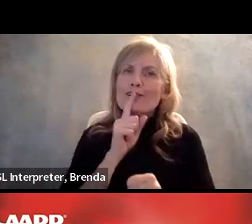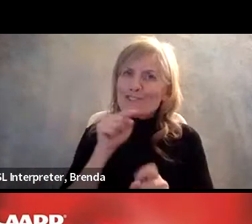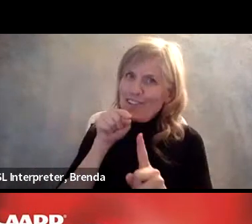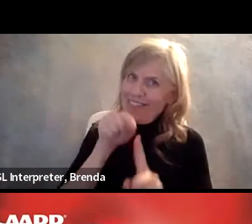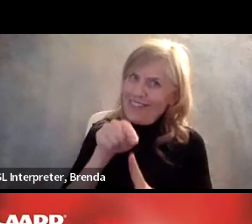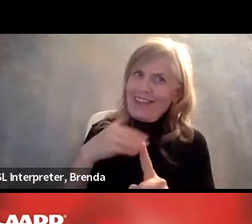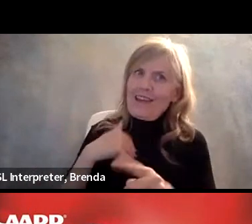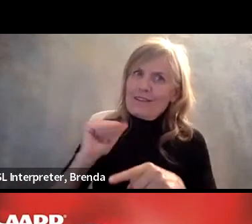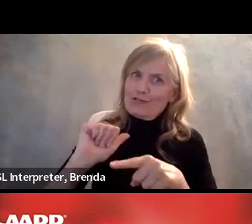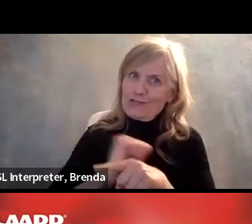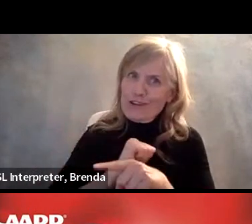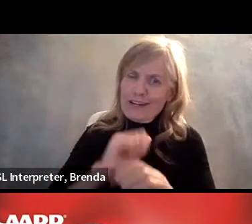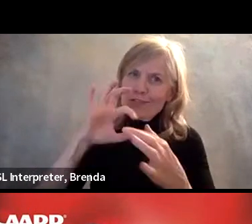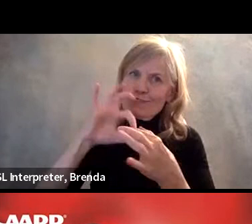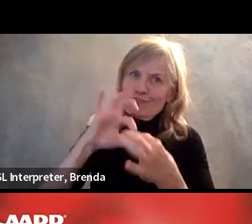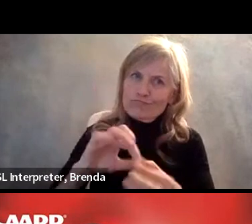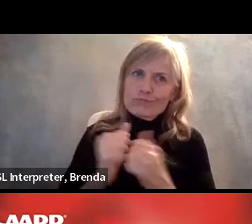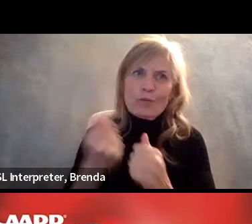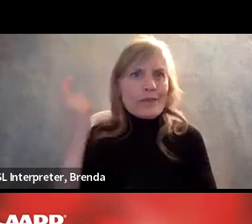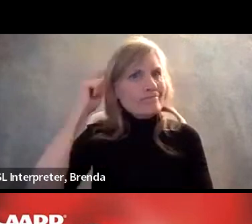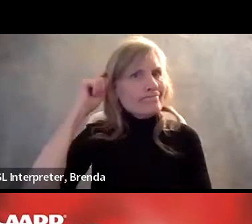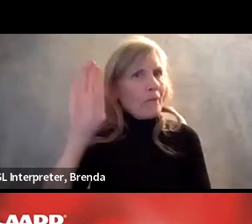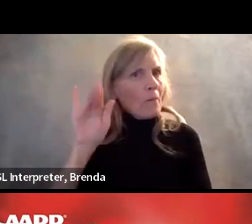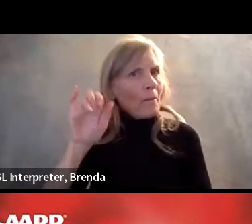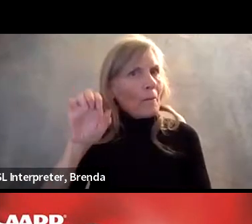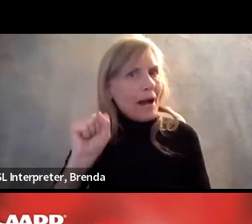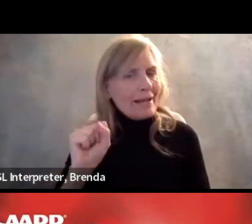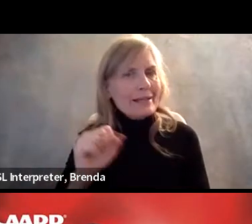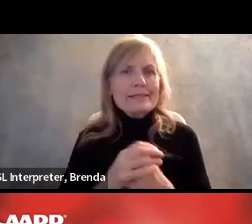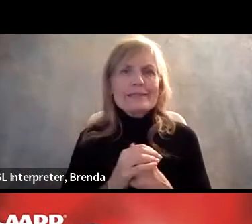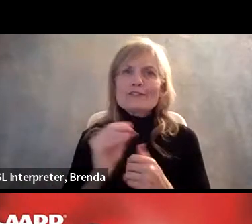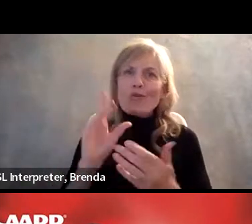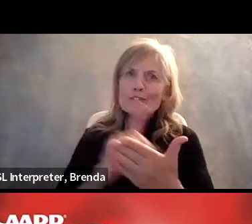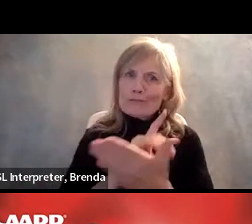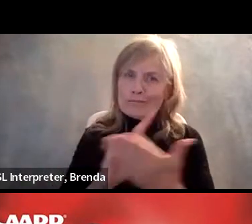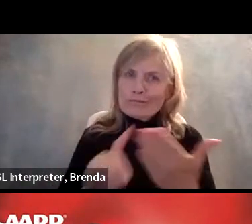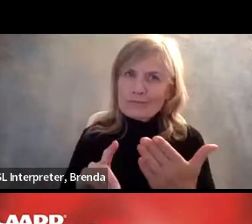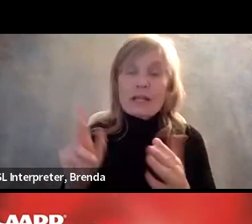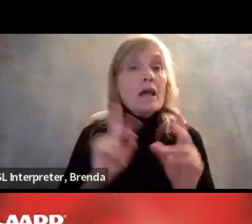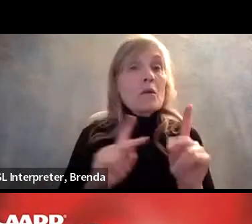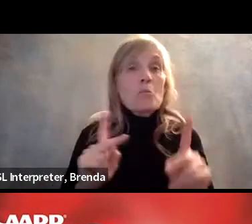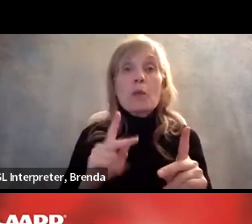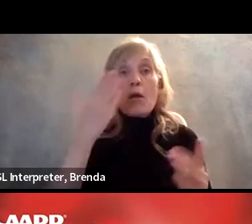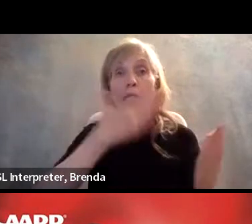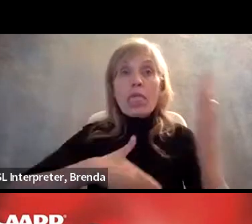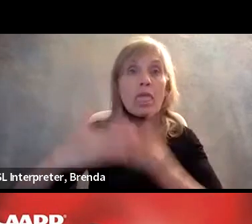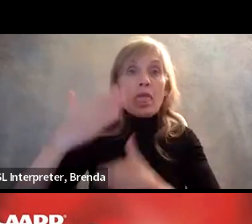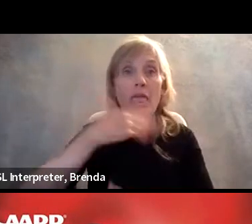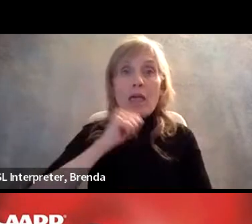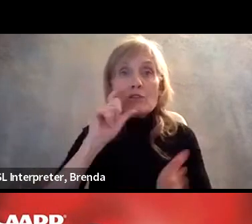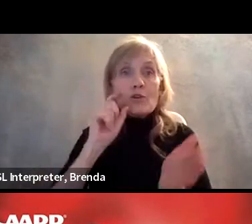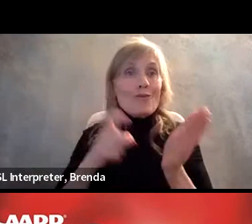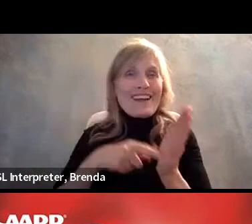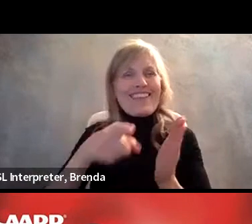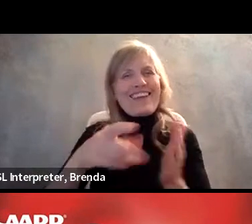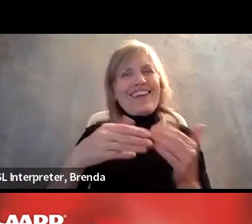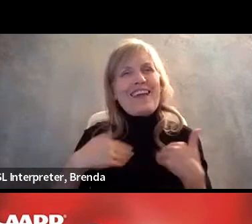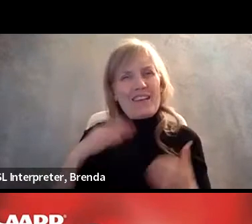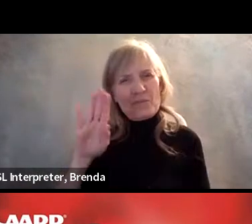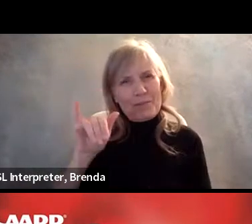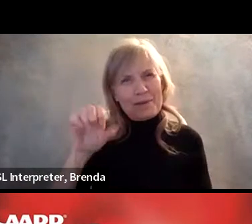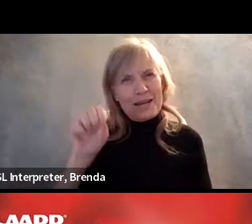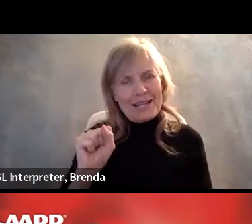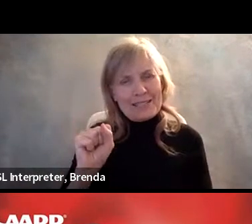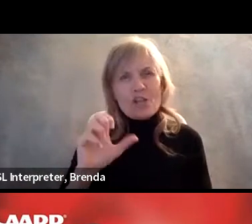so that they're not carrying that around. People don't recognize that they have it. So training them out of that's very important